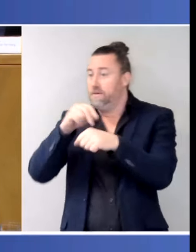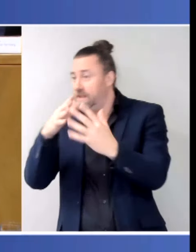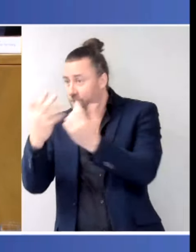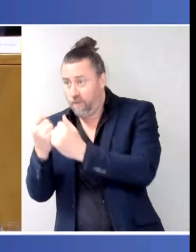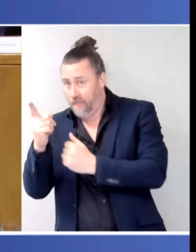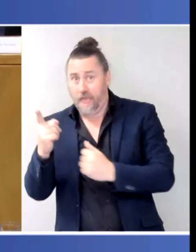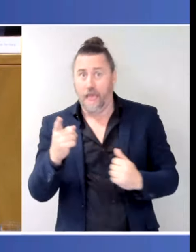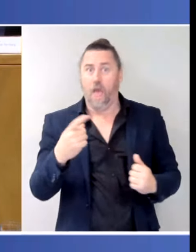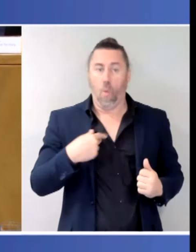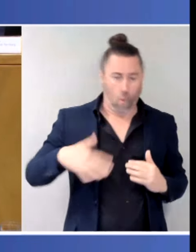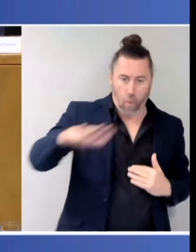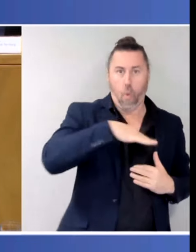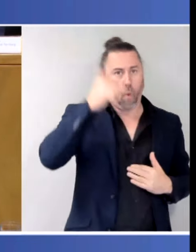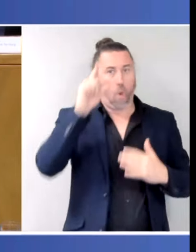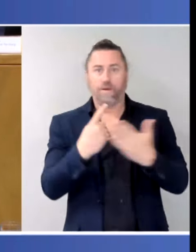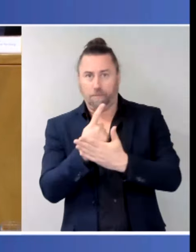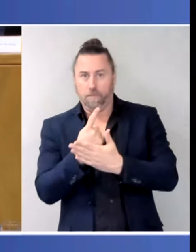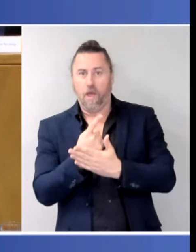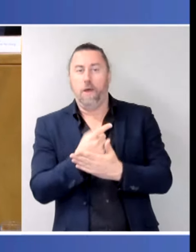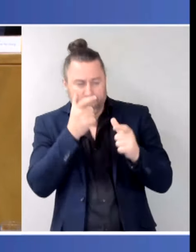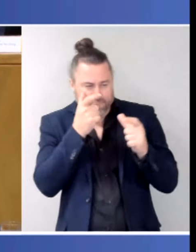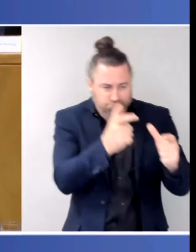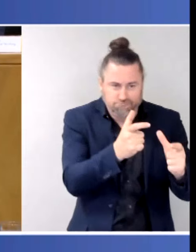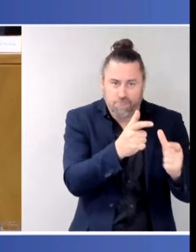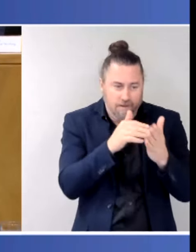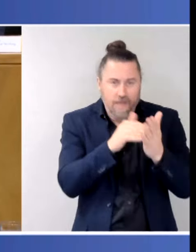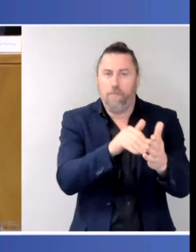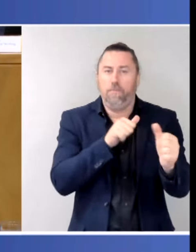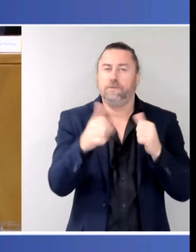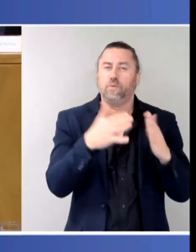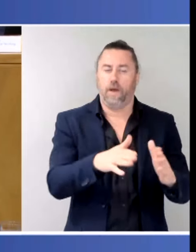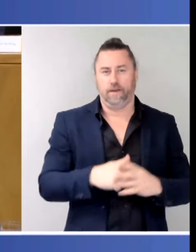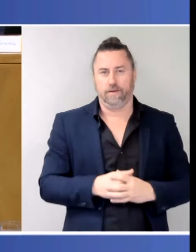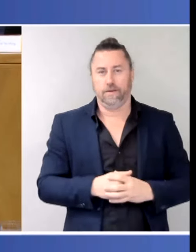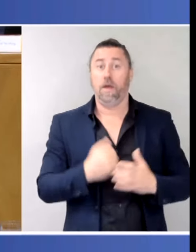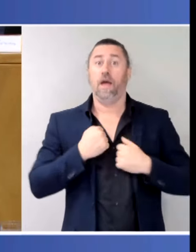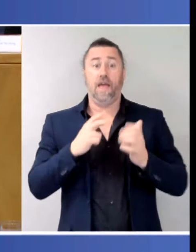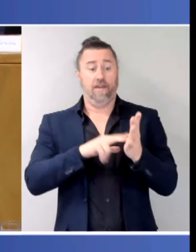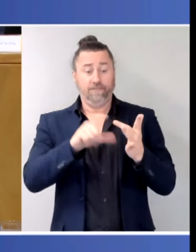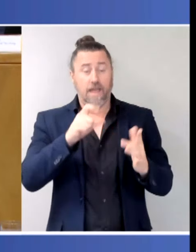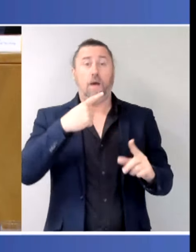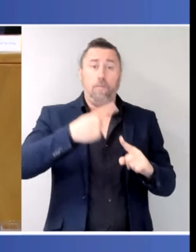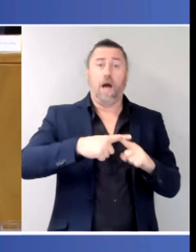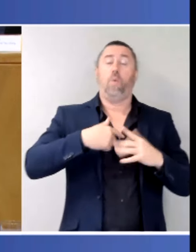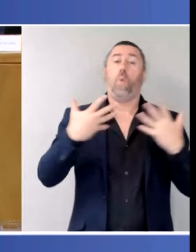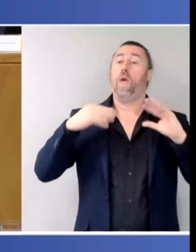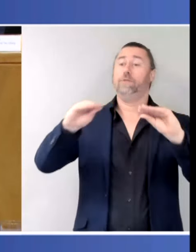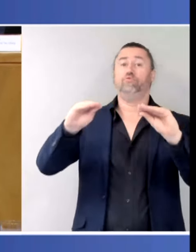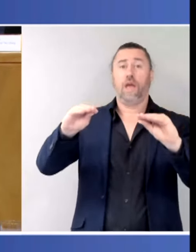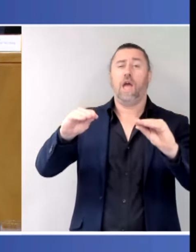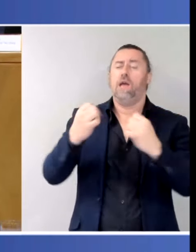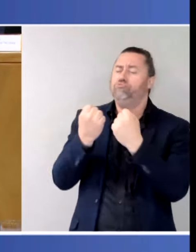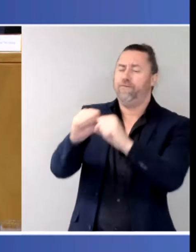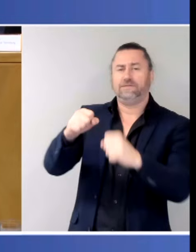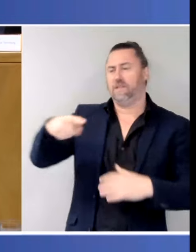two, the other big change driver in Victoria has been the focus on prevention. We've got to do more to stop the violence before